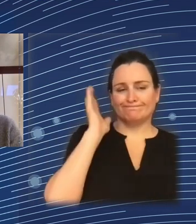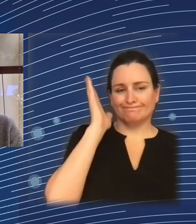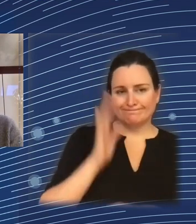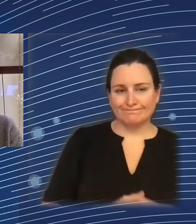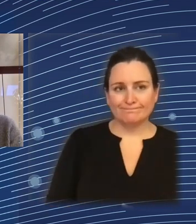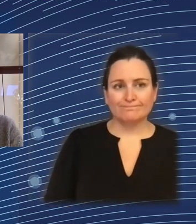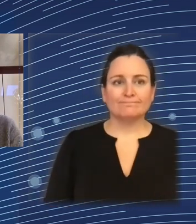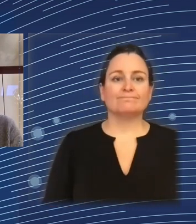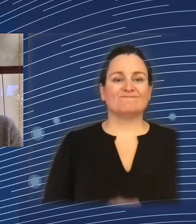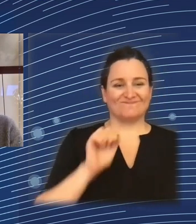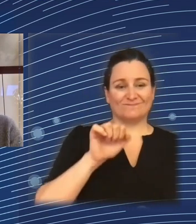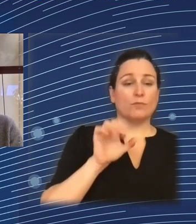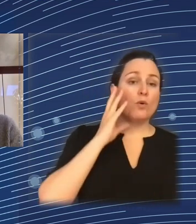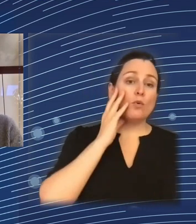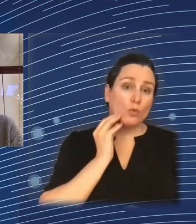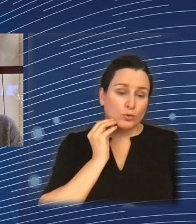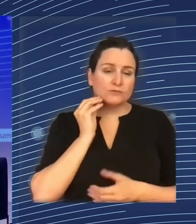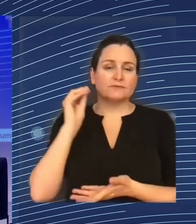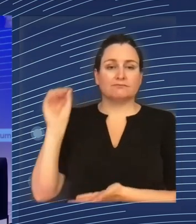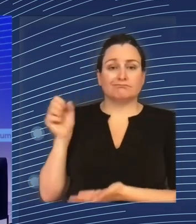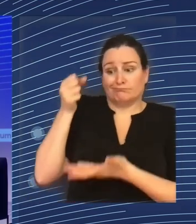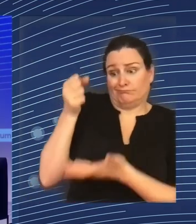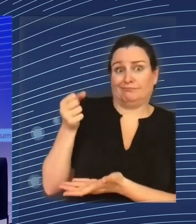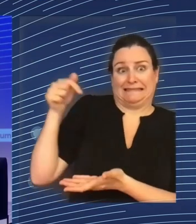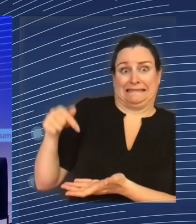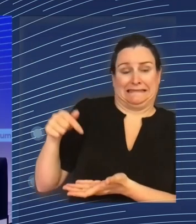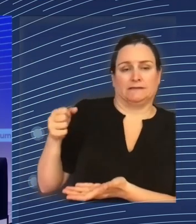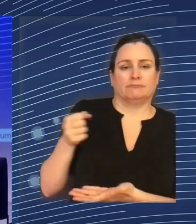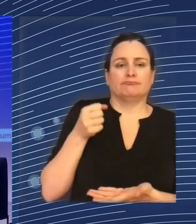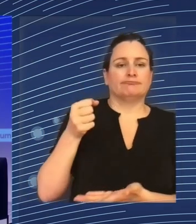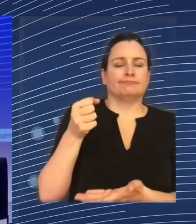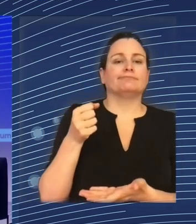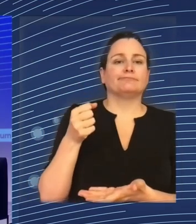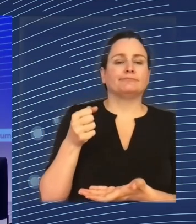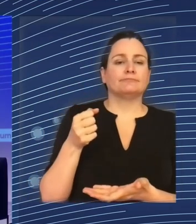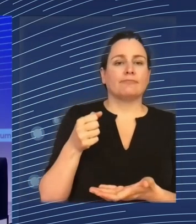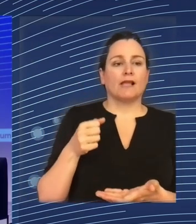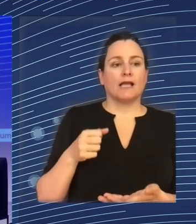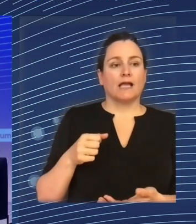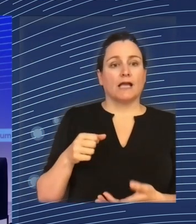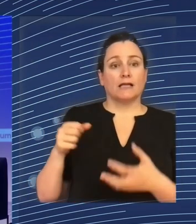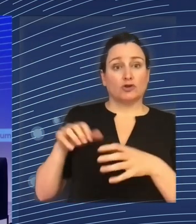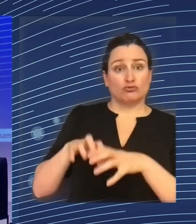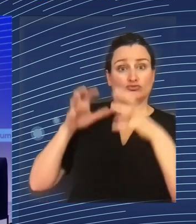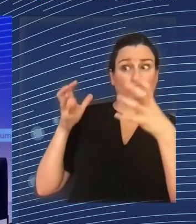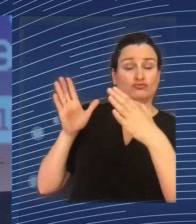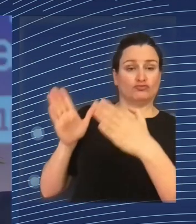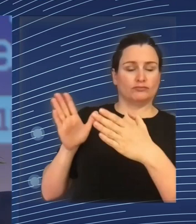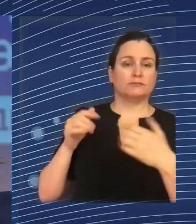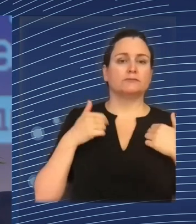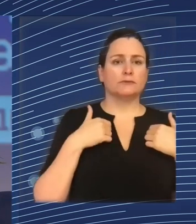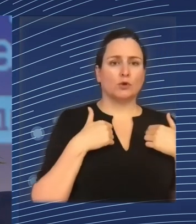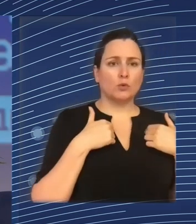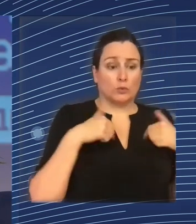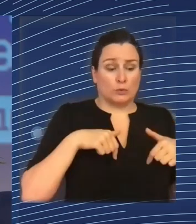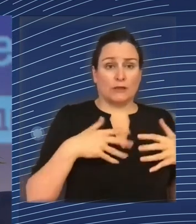funds, because we, from the cohesion policy resources, we also establish financial instruments. And they